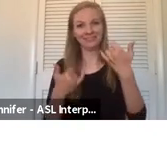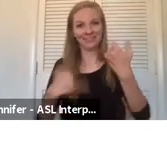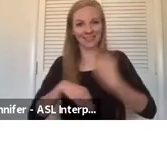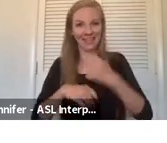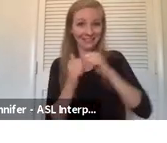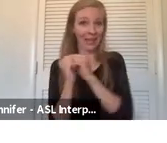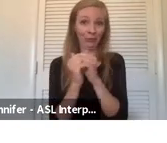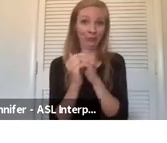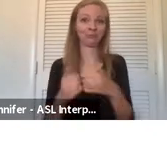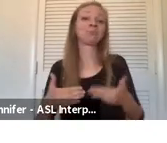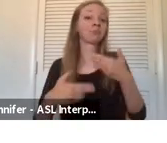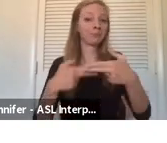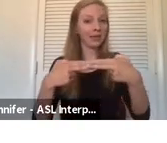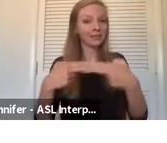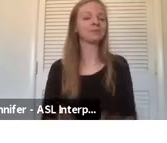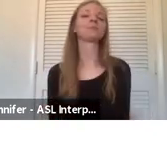please.